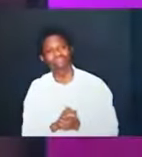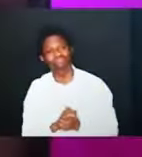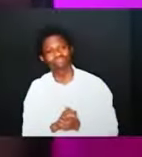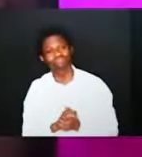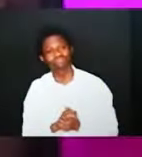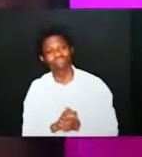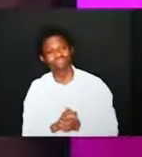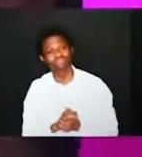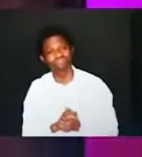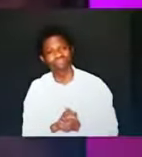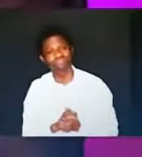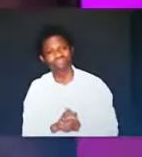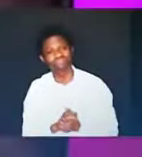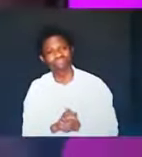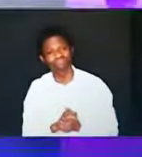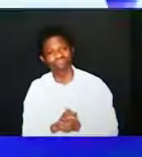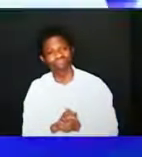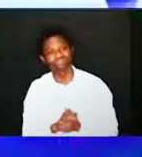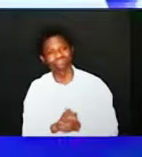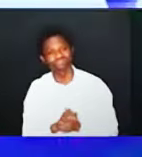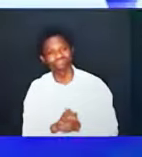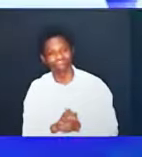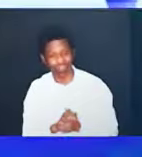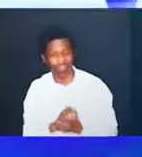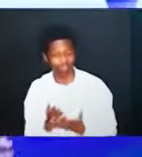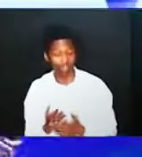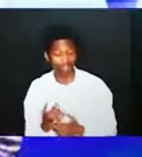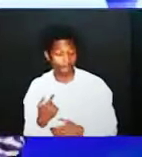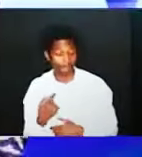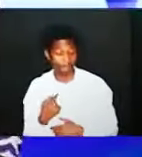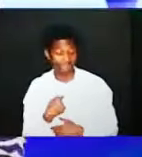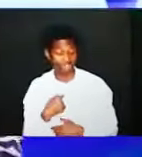and now one of my children